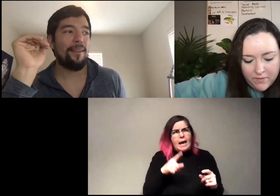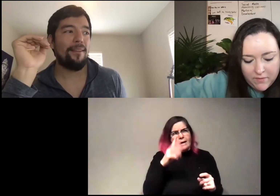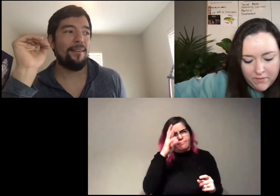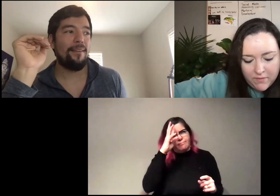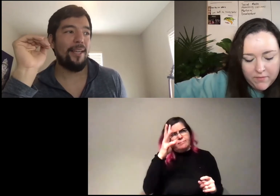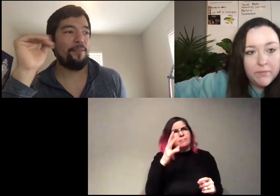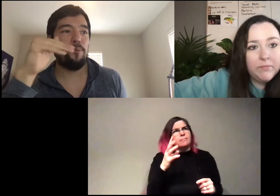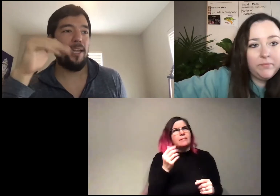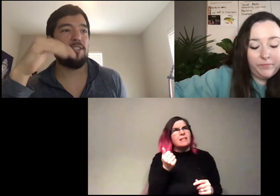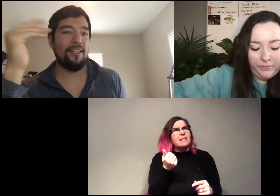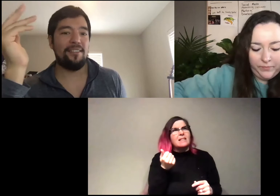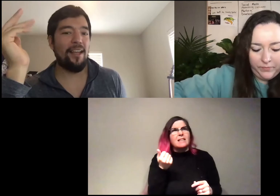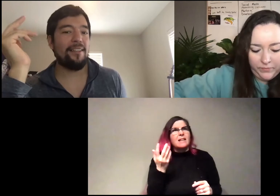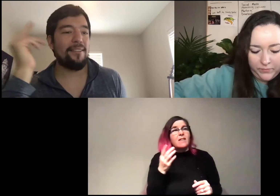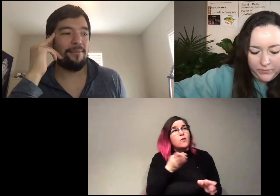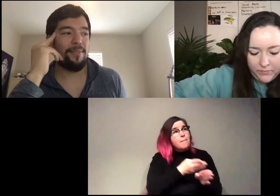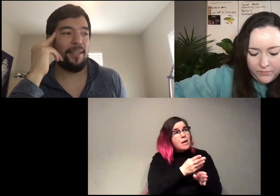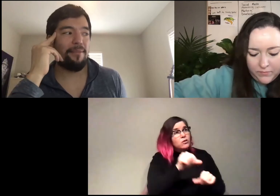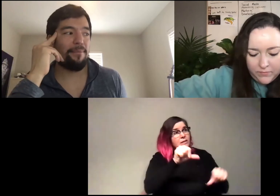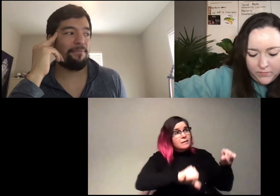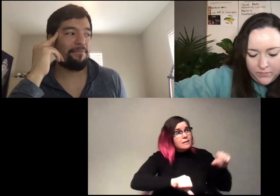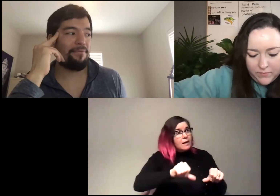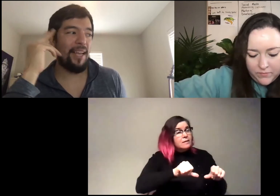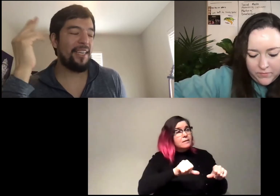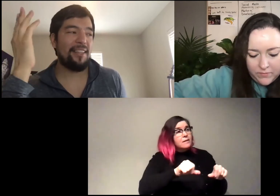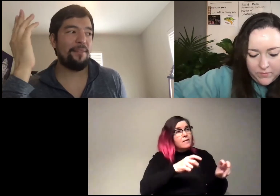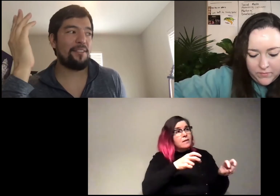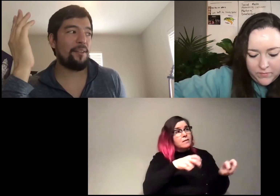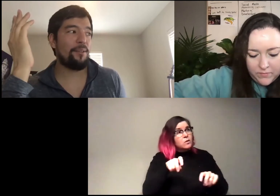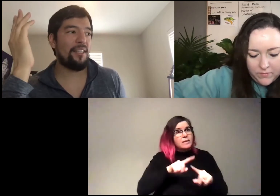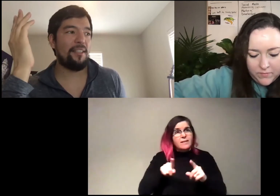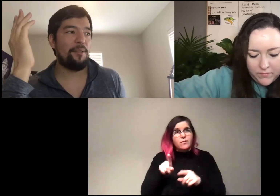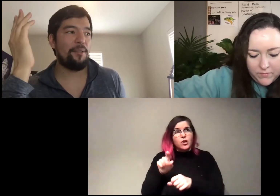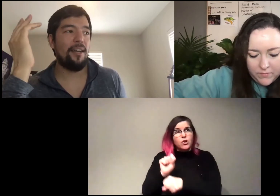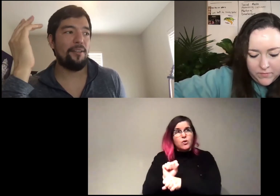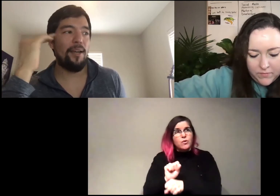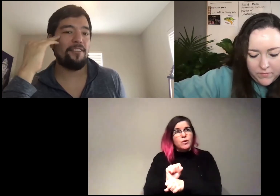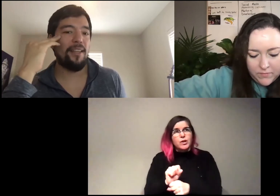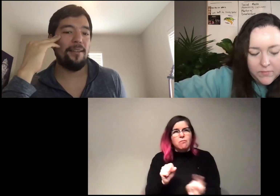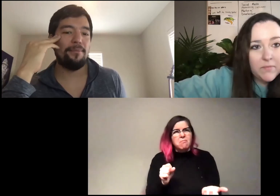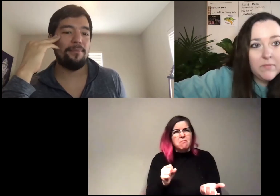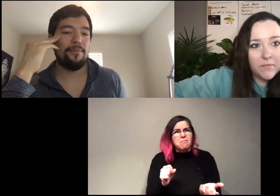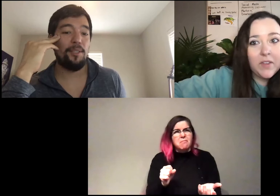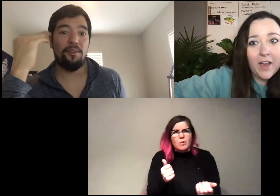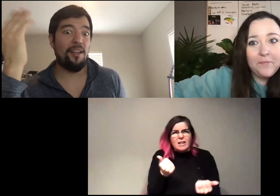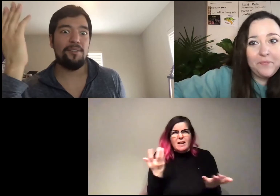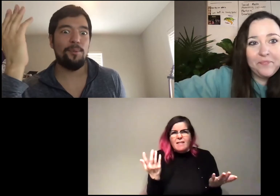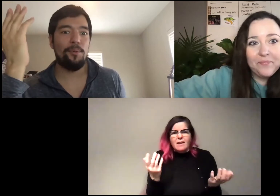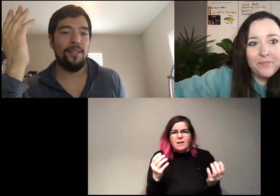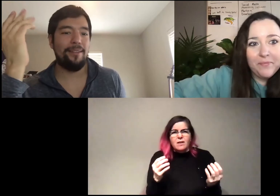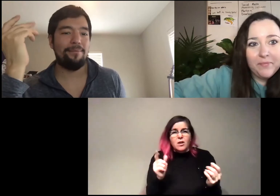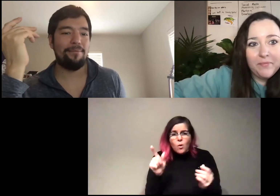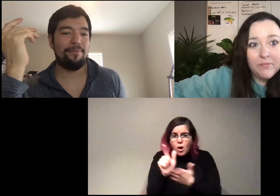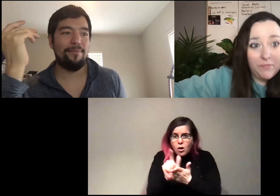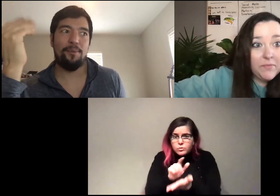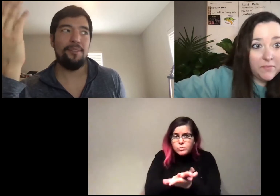like, if you majored in a science, like, I can't think of a single thing that you could not do after that. You go to law school,